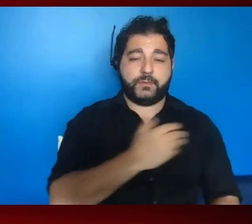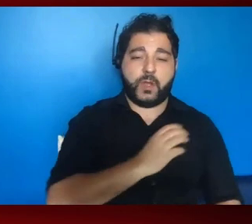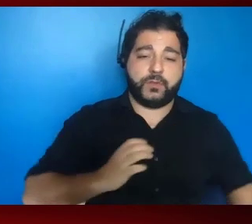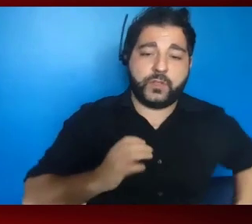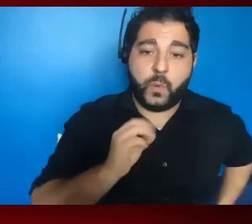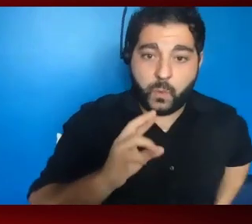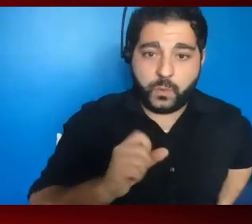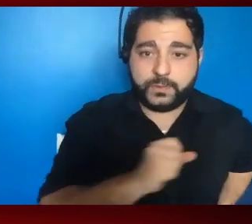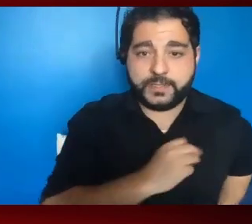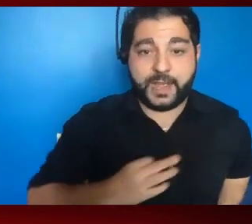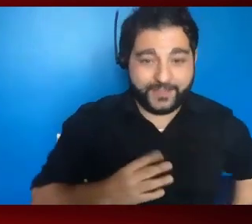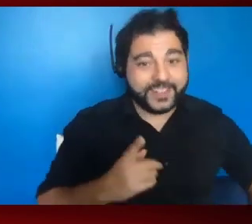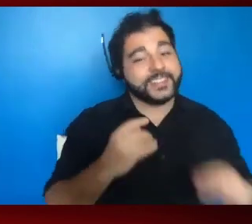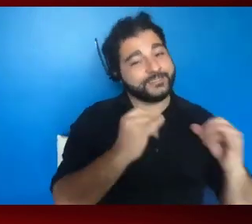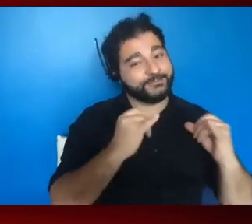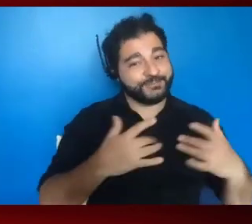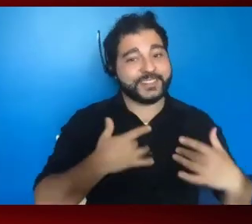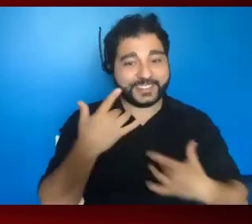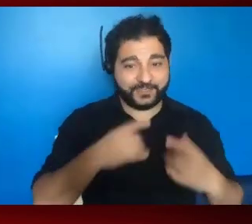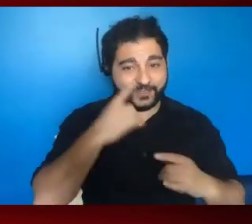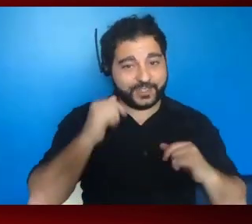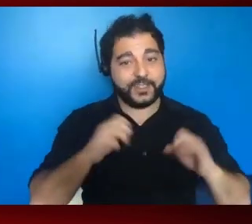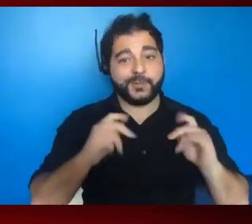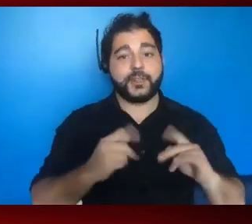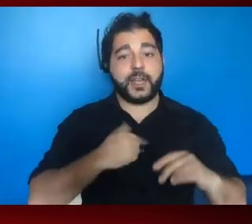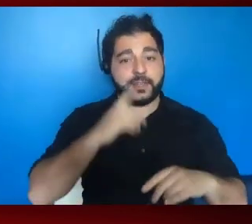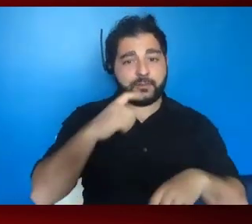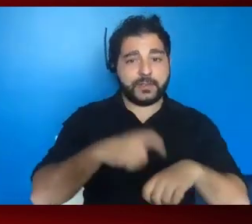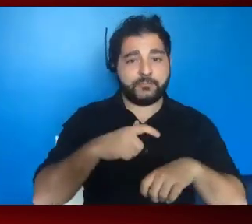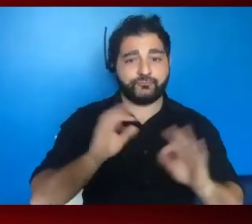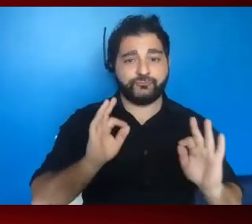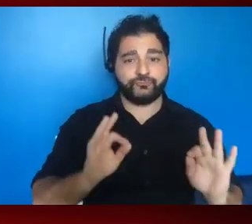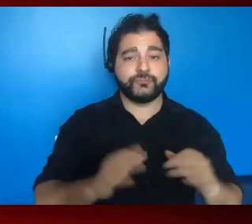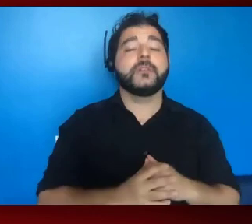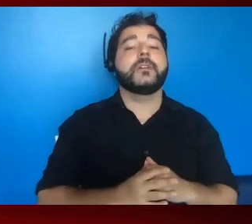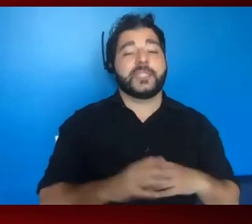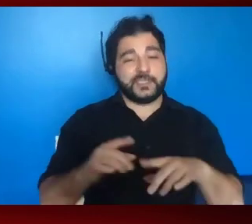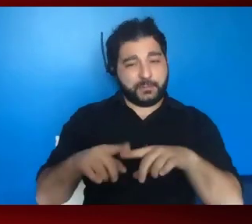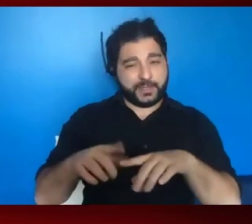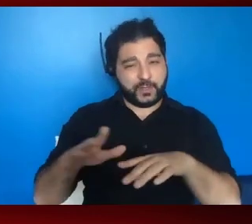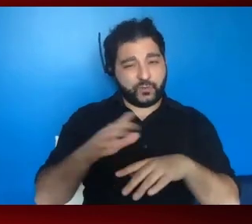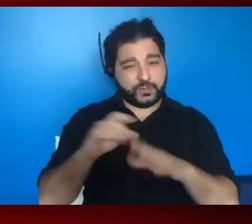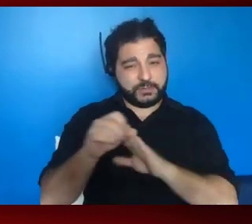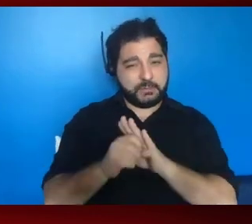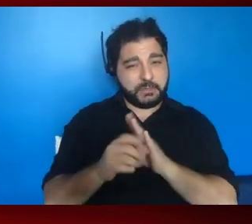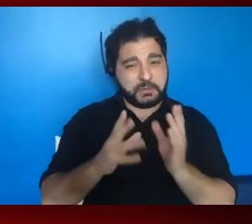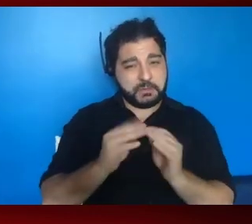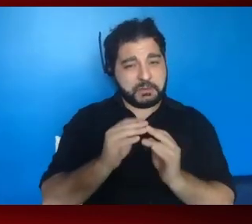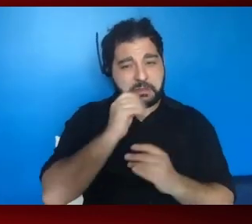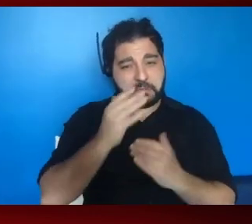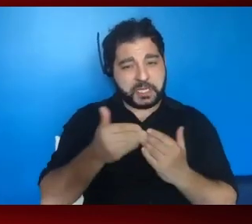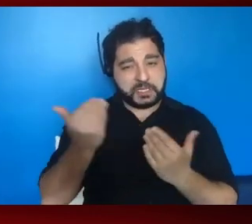are as excited that I am about this opportunity. I think our timing is very, is perfect, although depending on your state, the meetings won't be so easy.